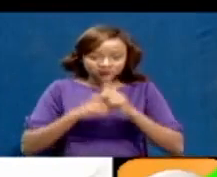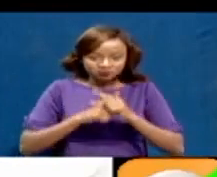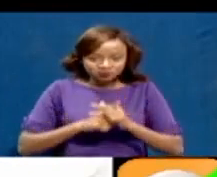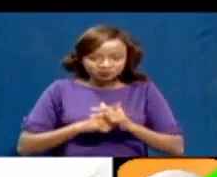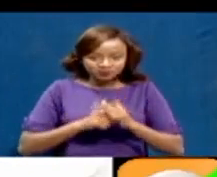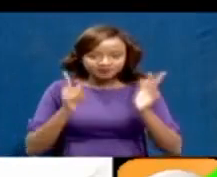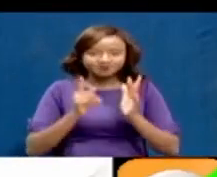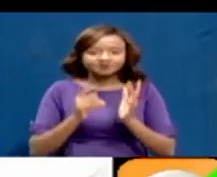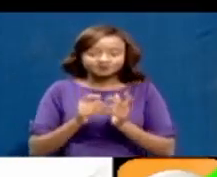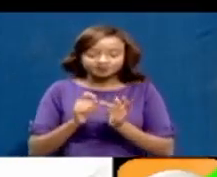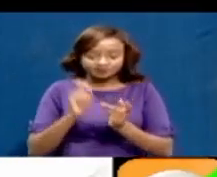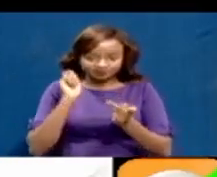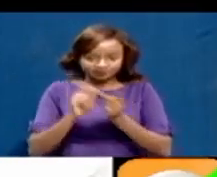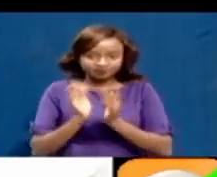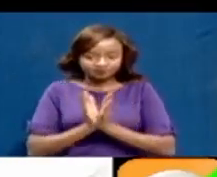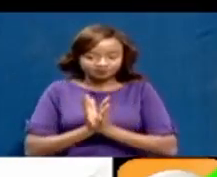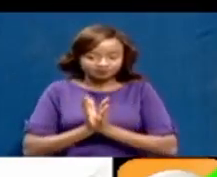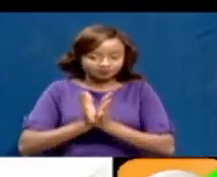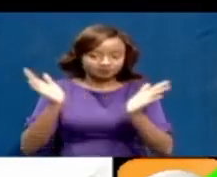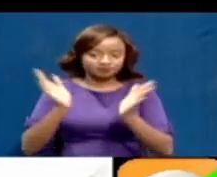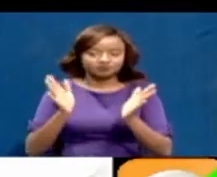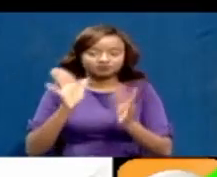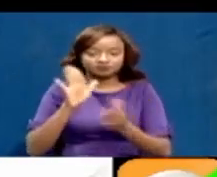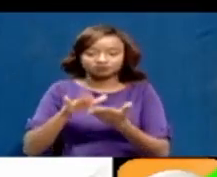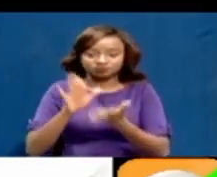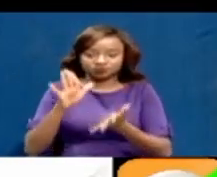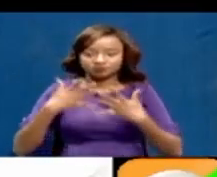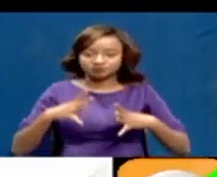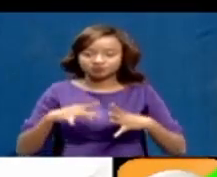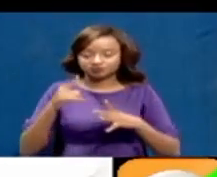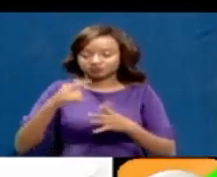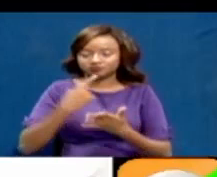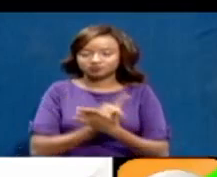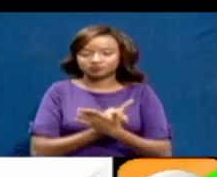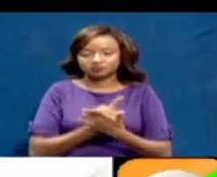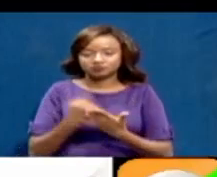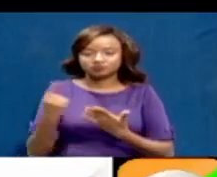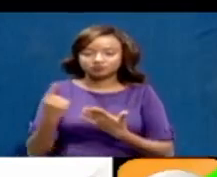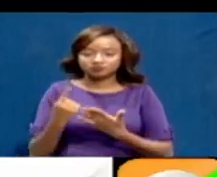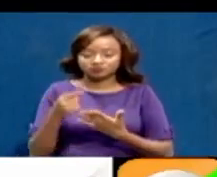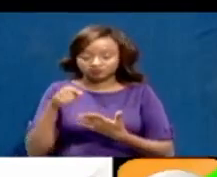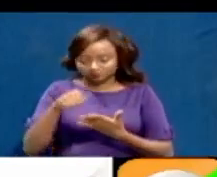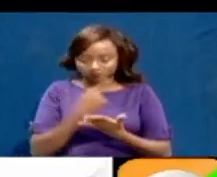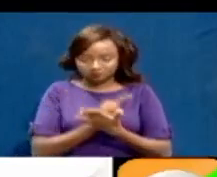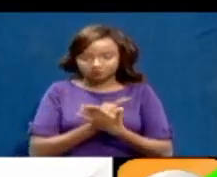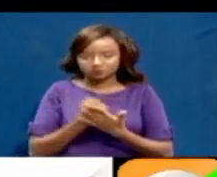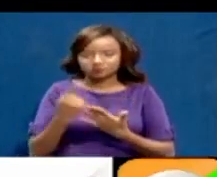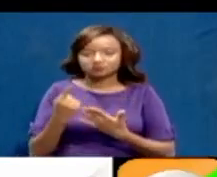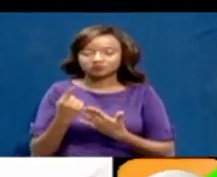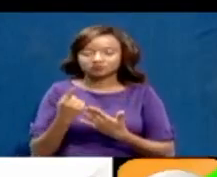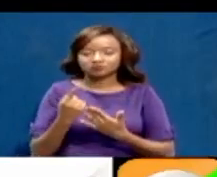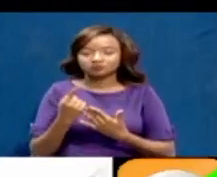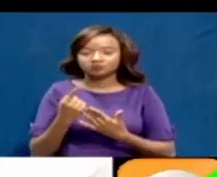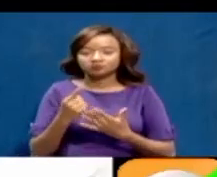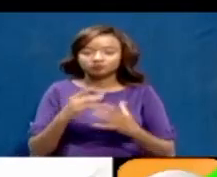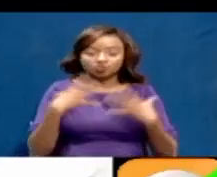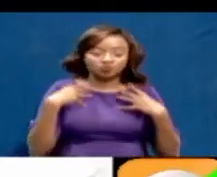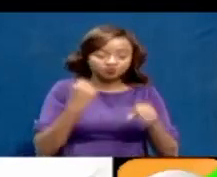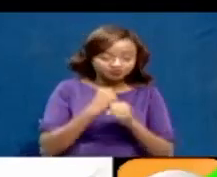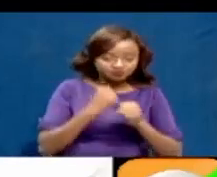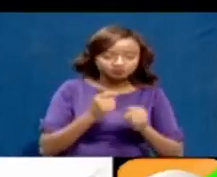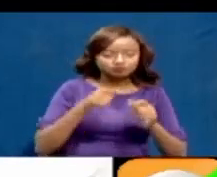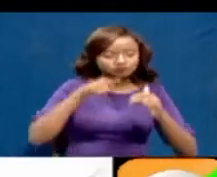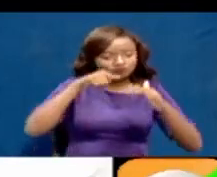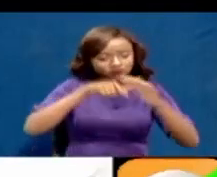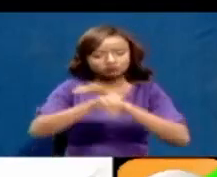a mass testing this week. And it's going to be conducted by both our county health workers who will be going to the